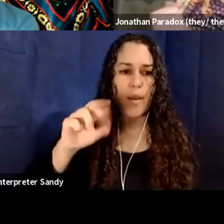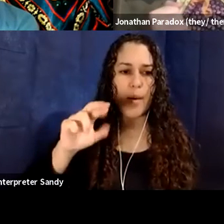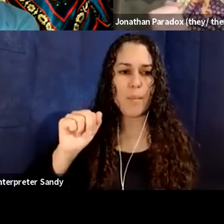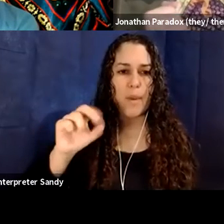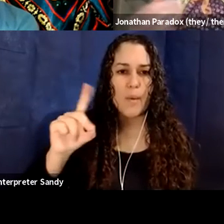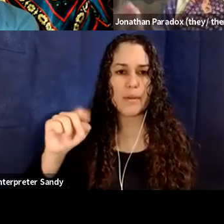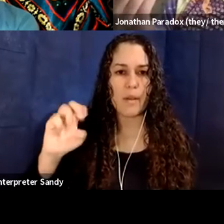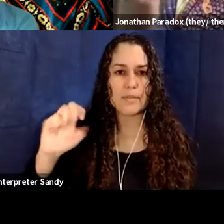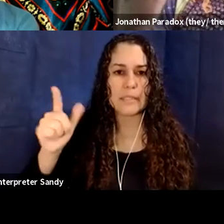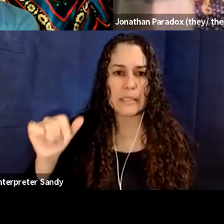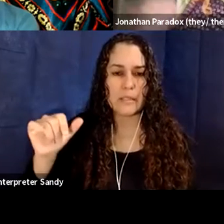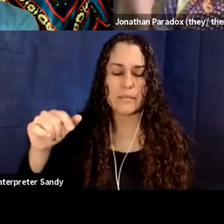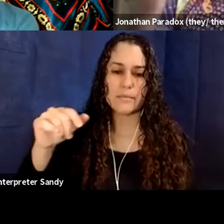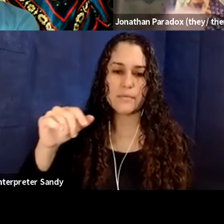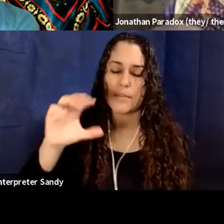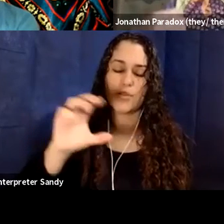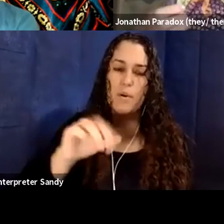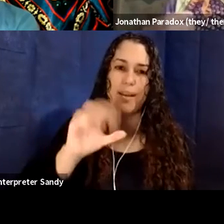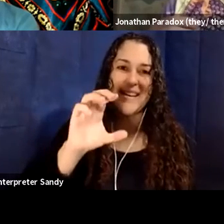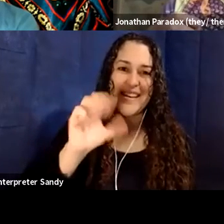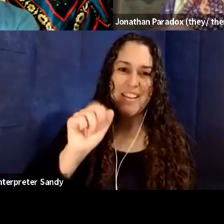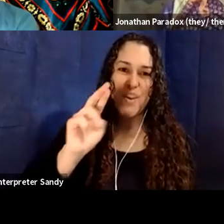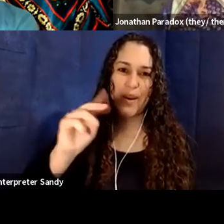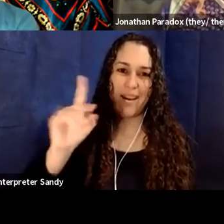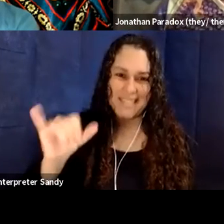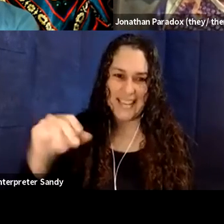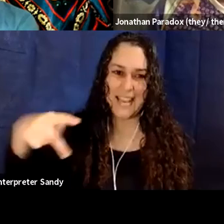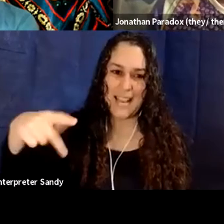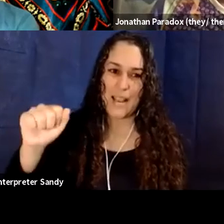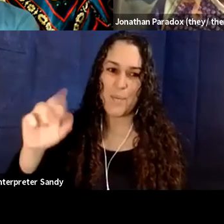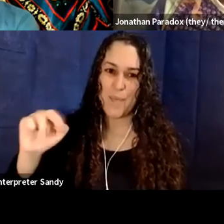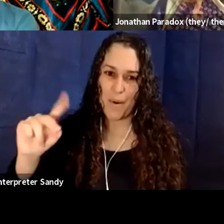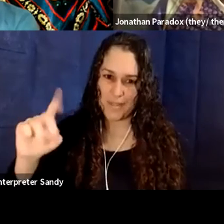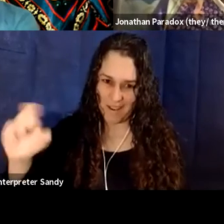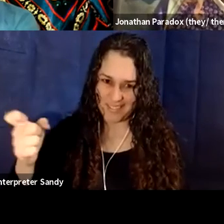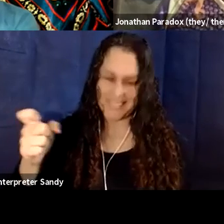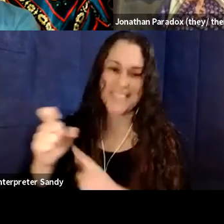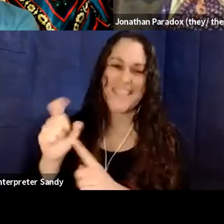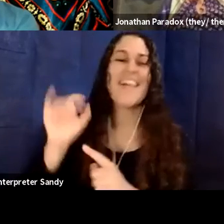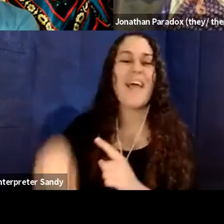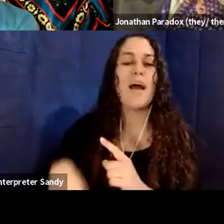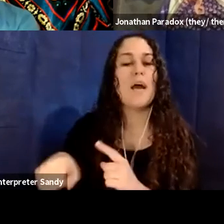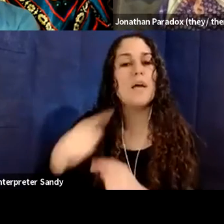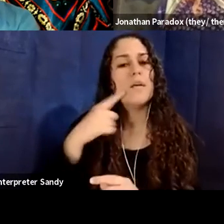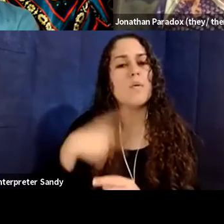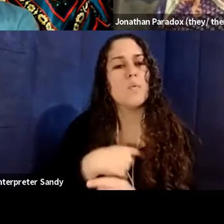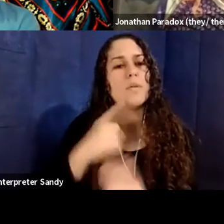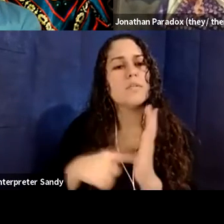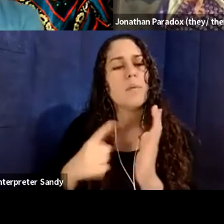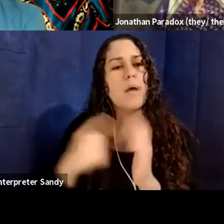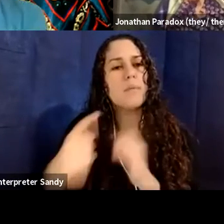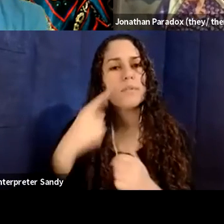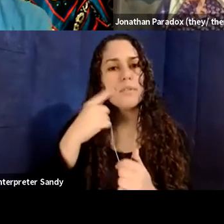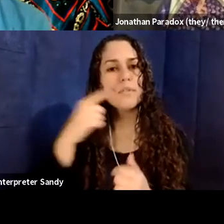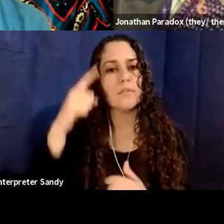questions that when we, when we question things, we don't necessarily need an answer. And even more importantly, when